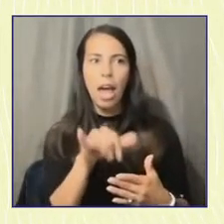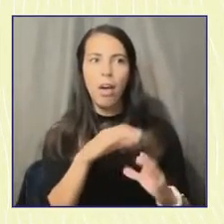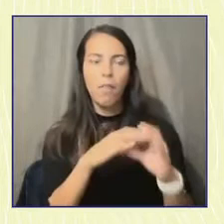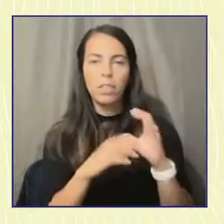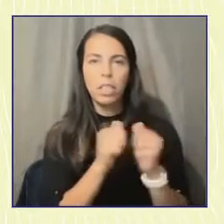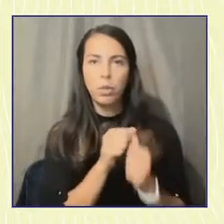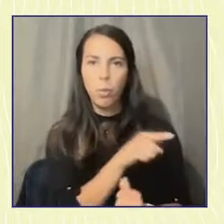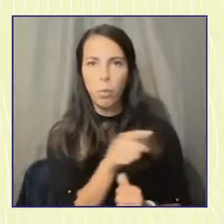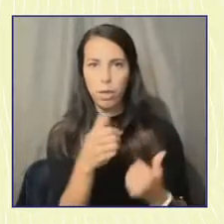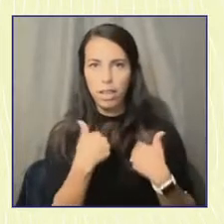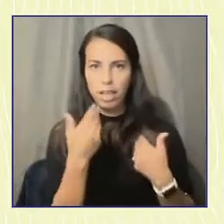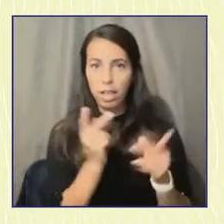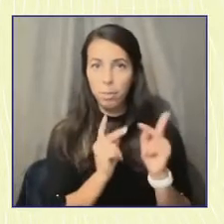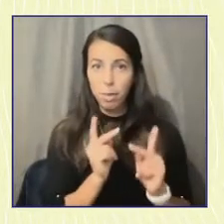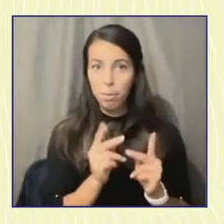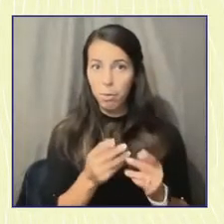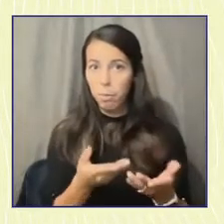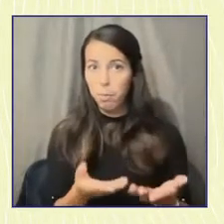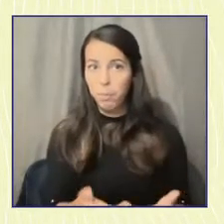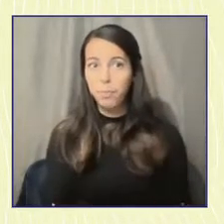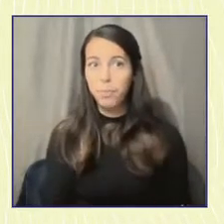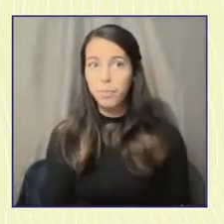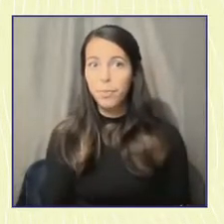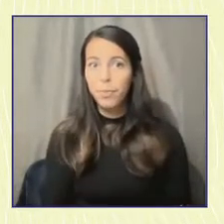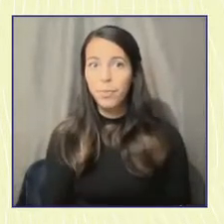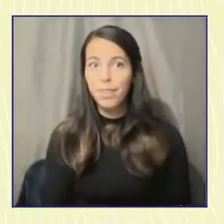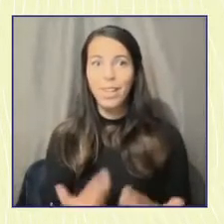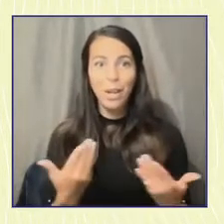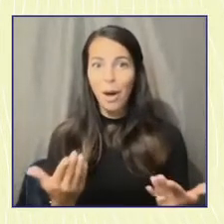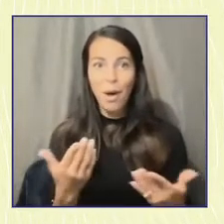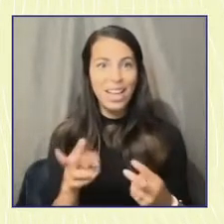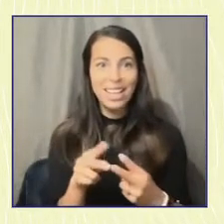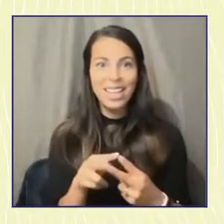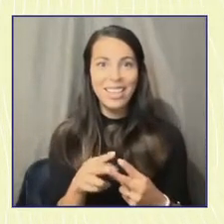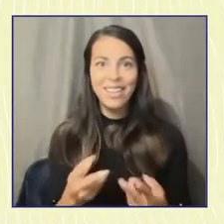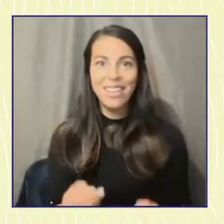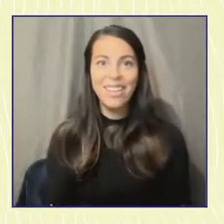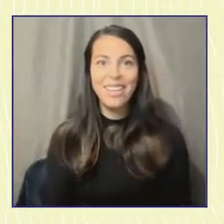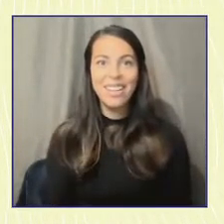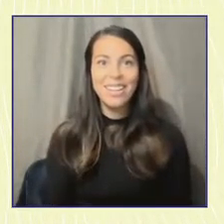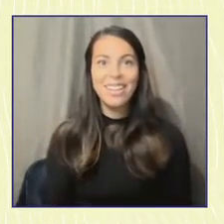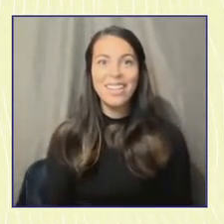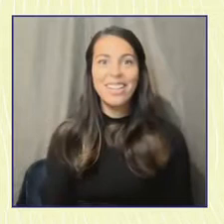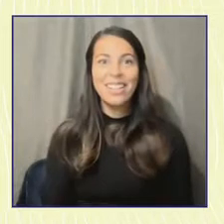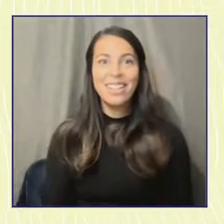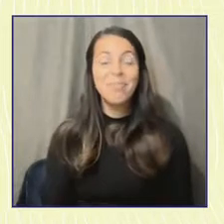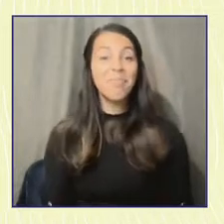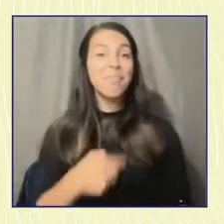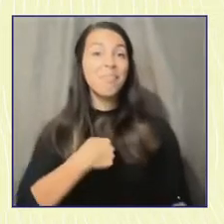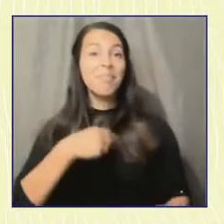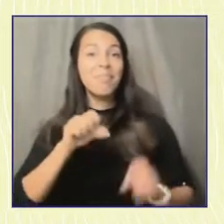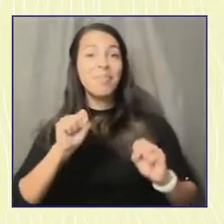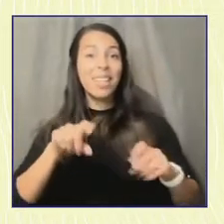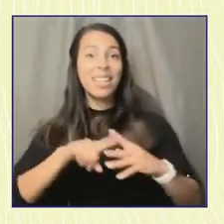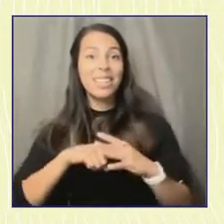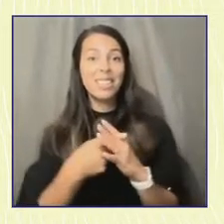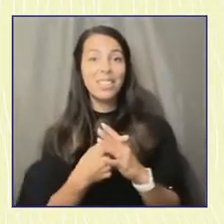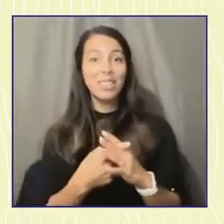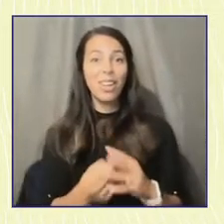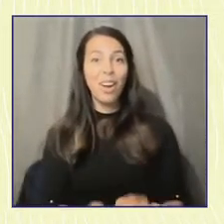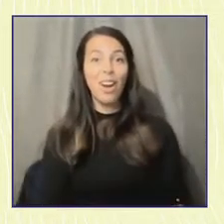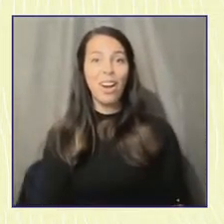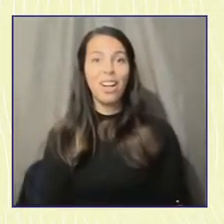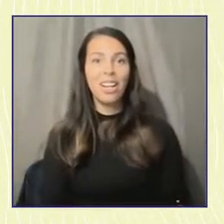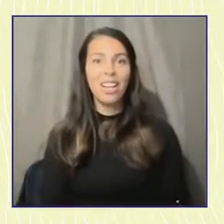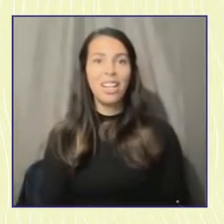Either one of you can jump in whenever you want. Well, I can start and I'm going to put an asterisk if I